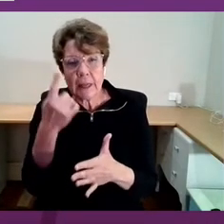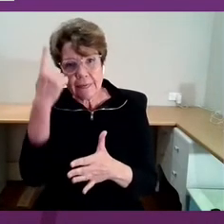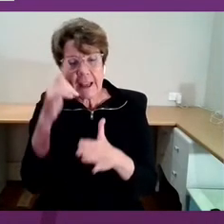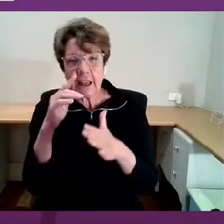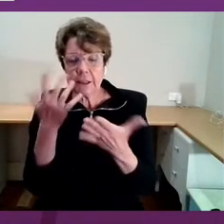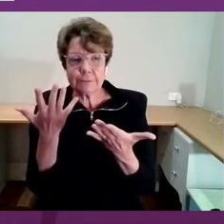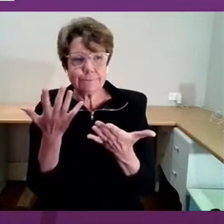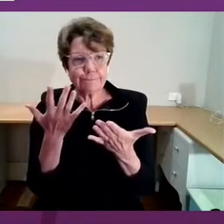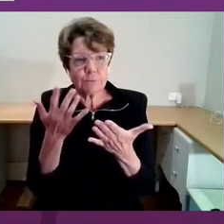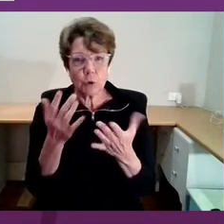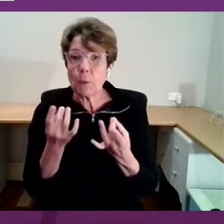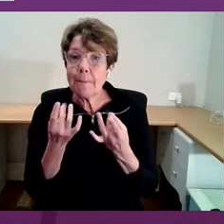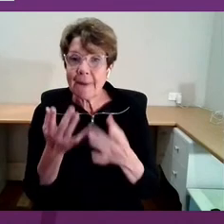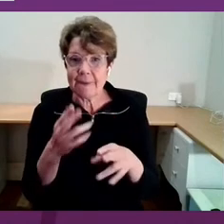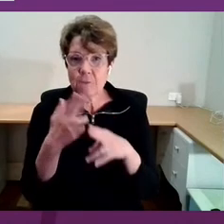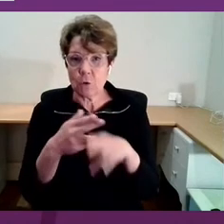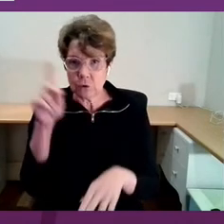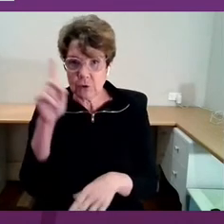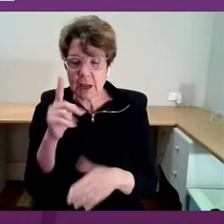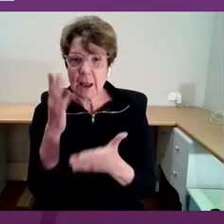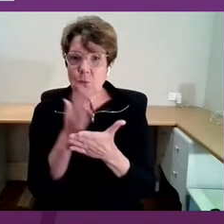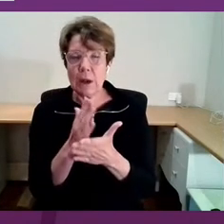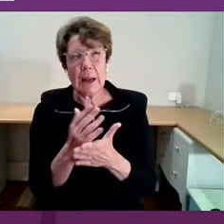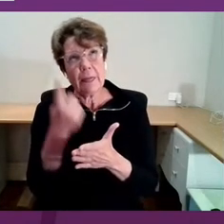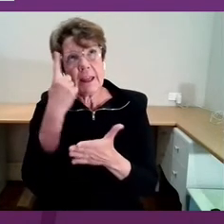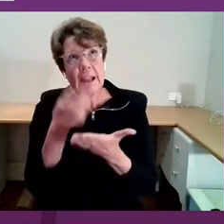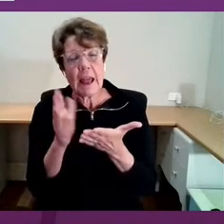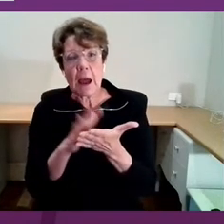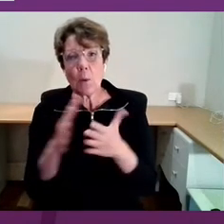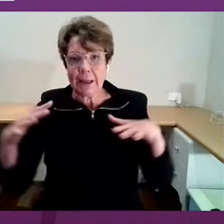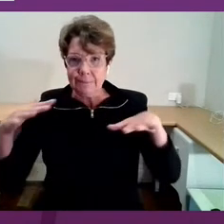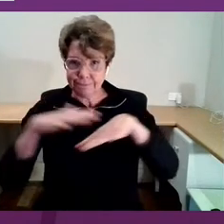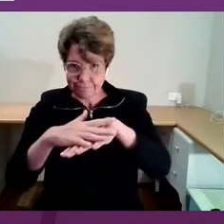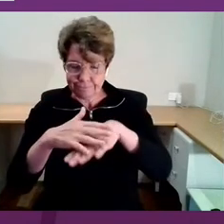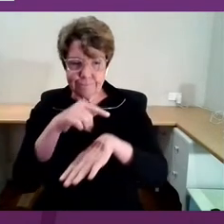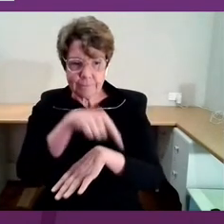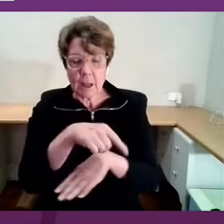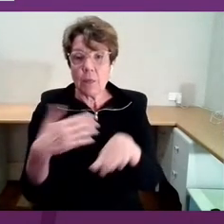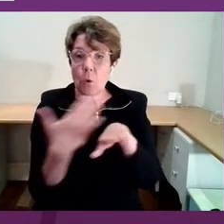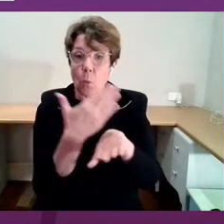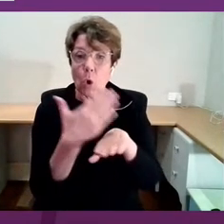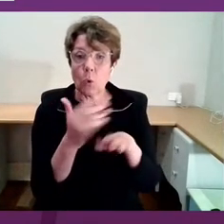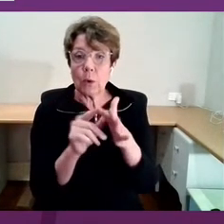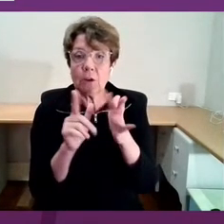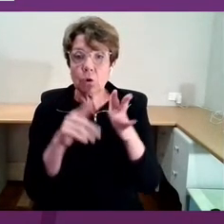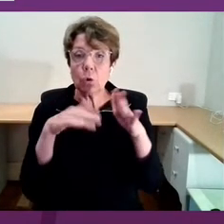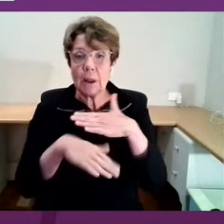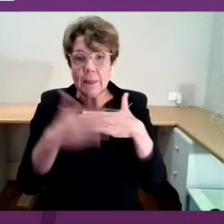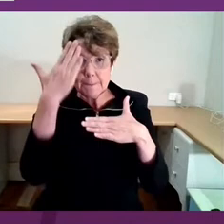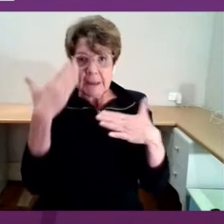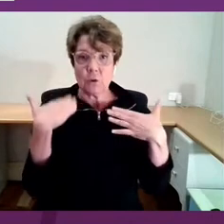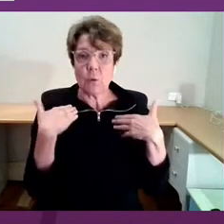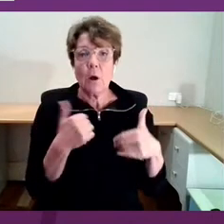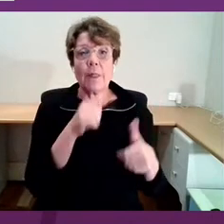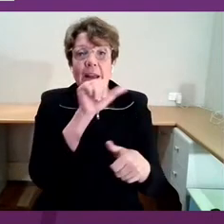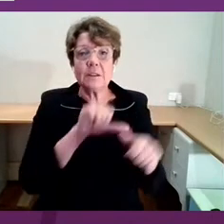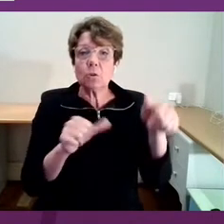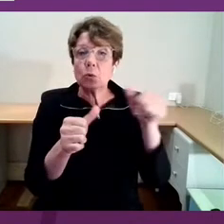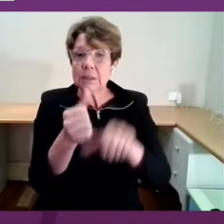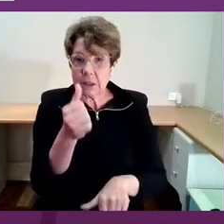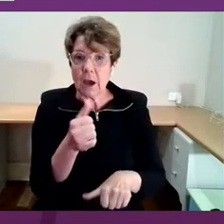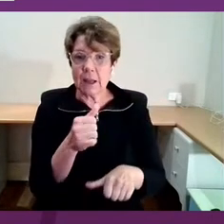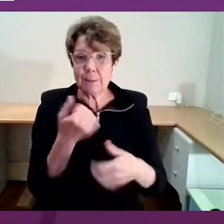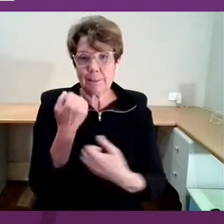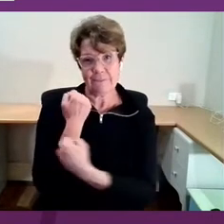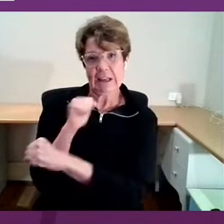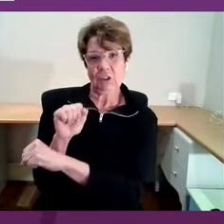best bring together that intersect between the work that we do in our mental health and suicide prevention sector, and the